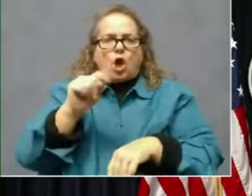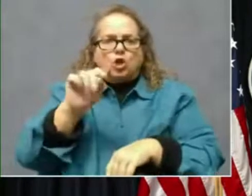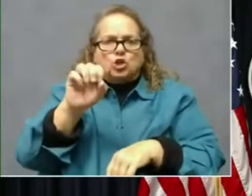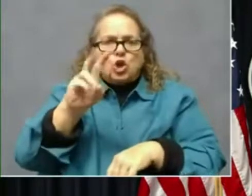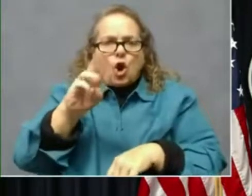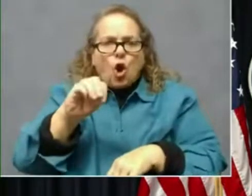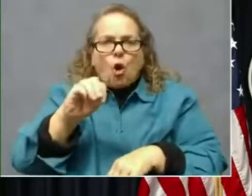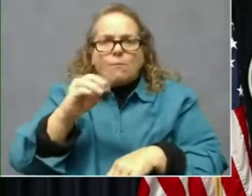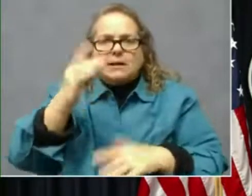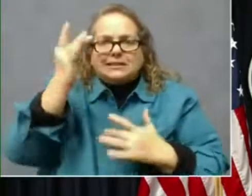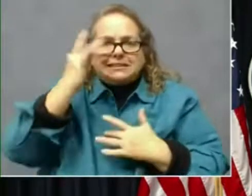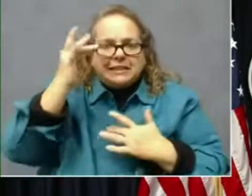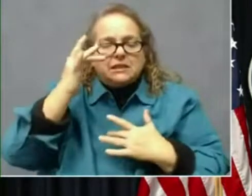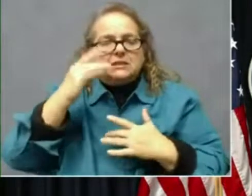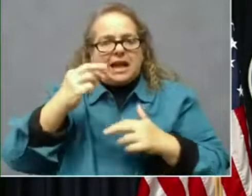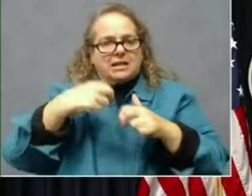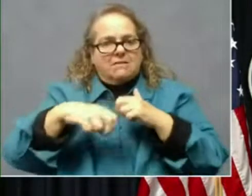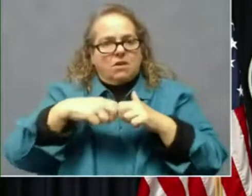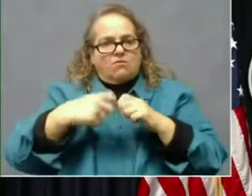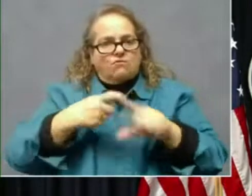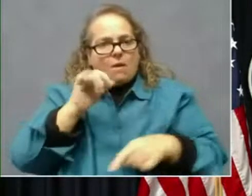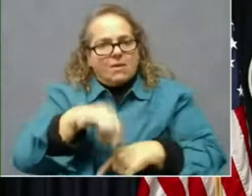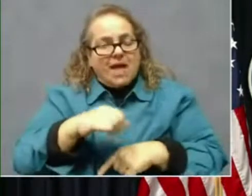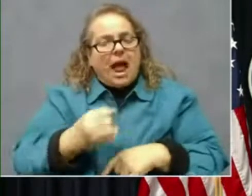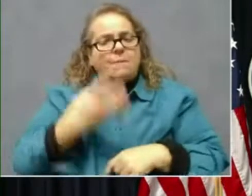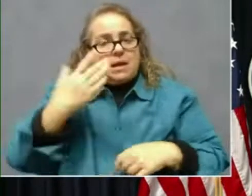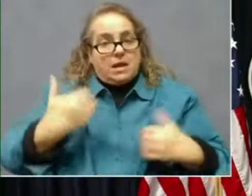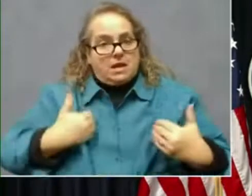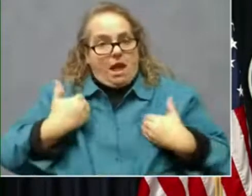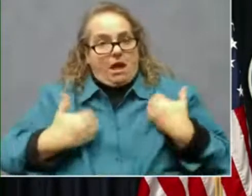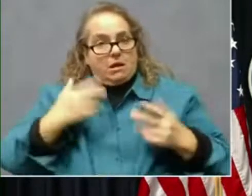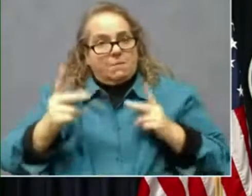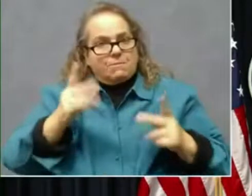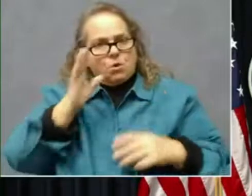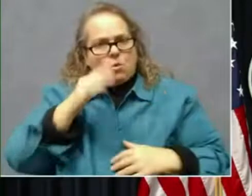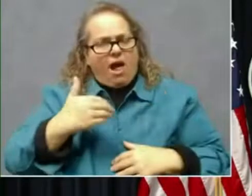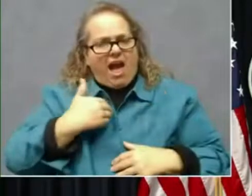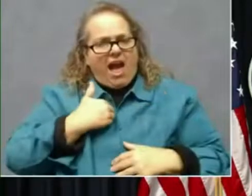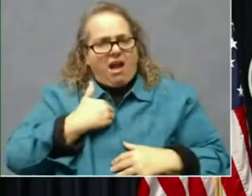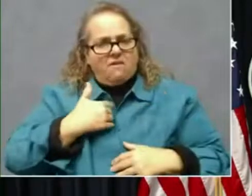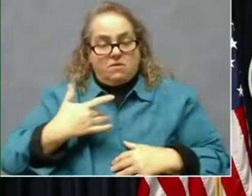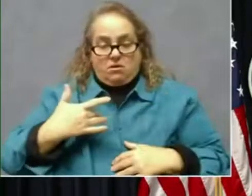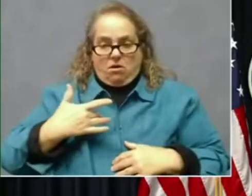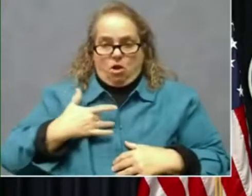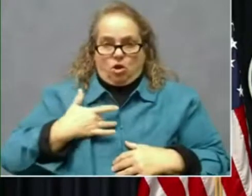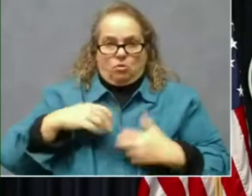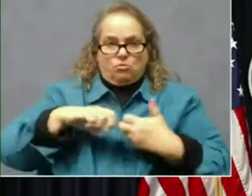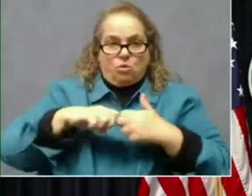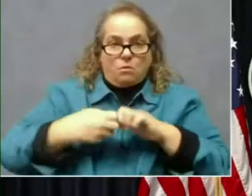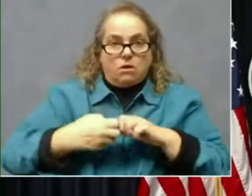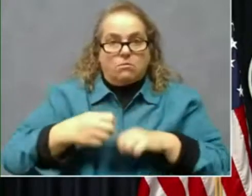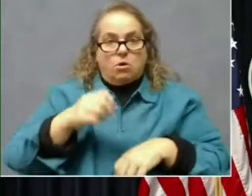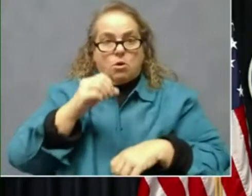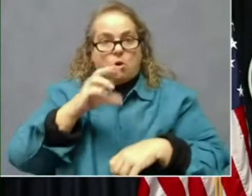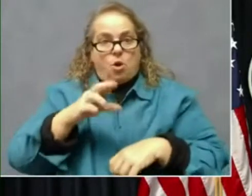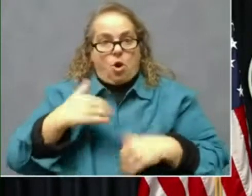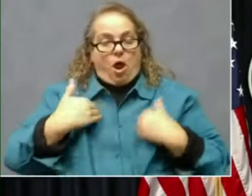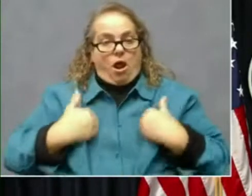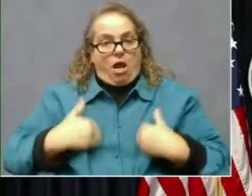of our young people may suffer from the mycocardia that that is is afflicting